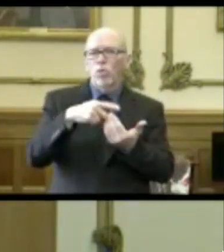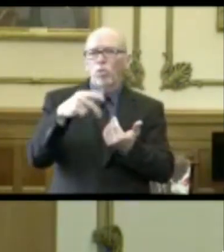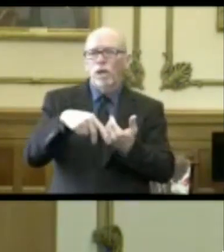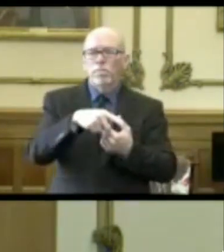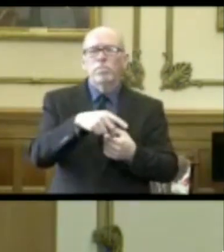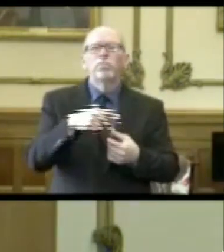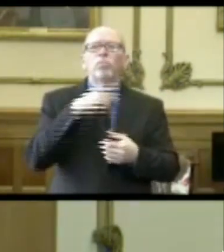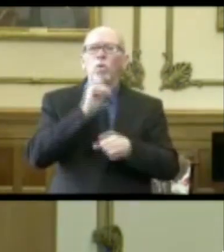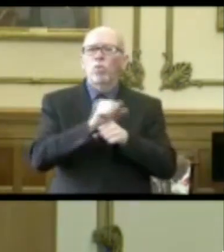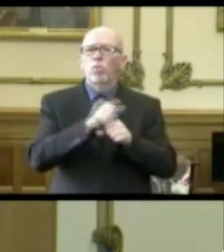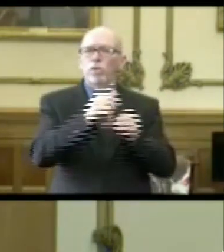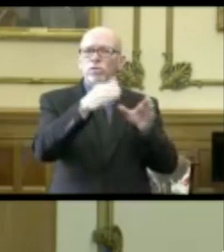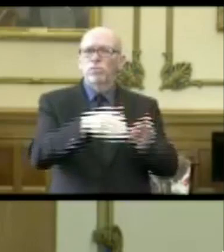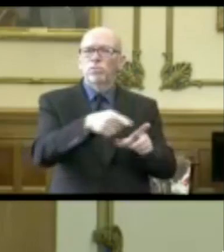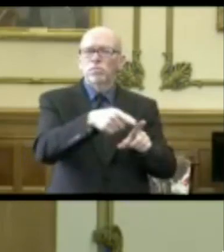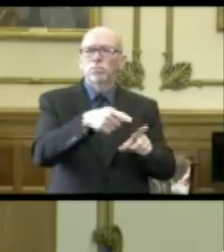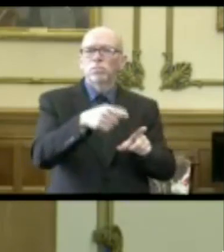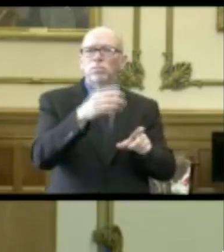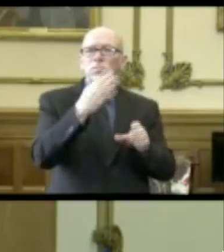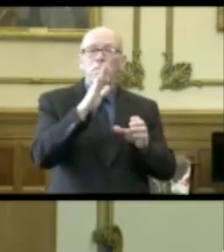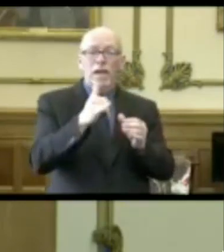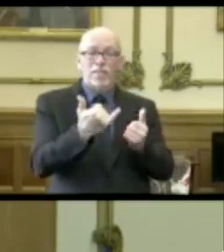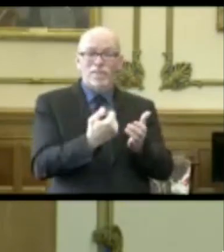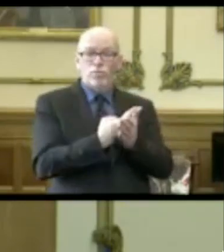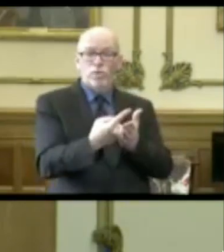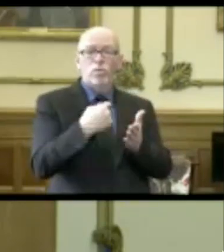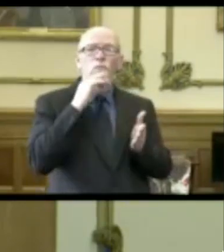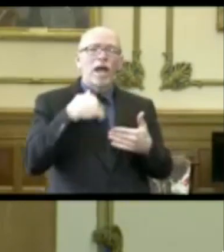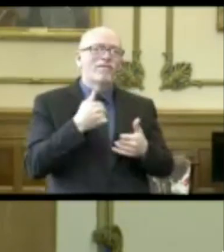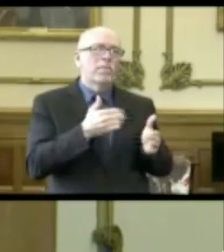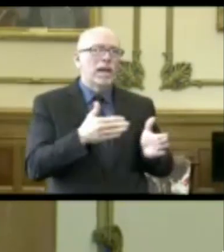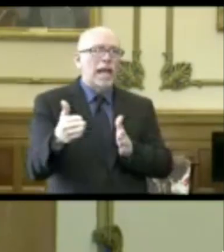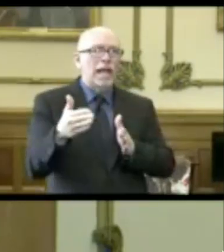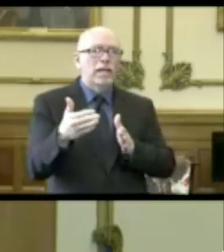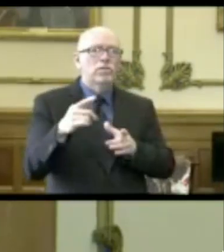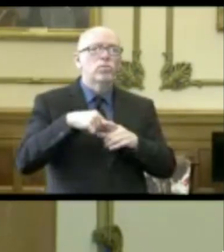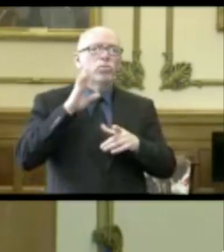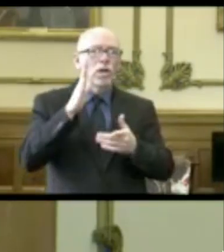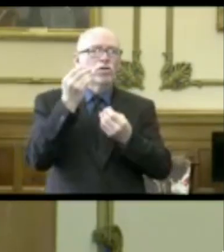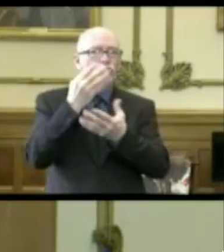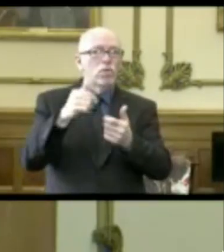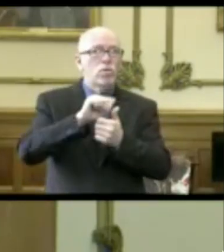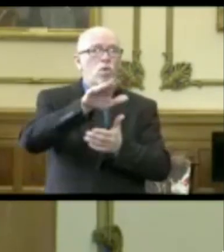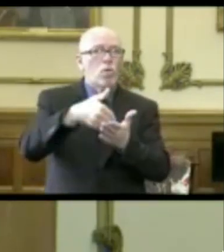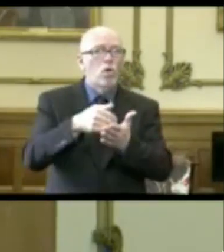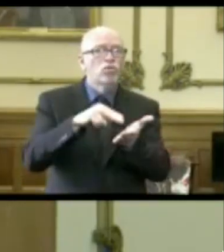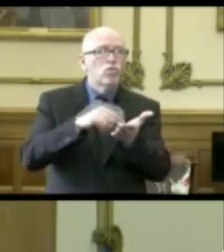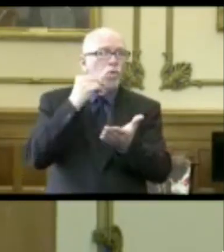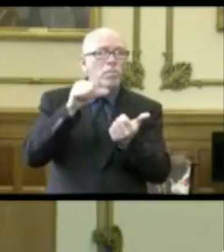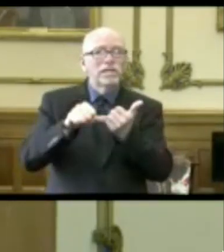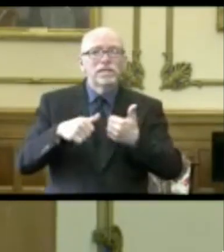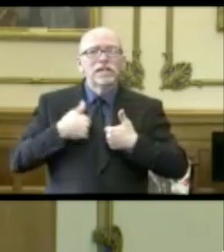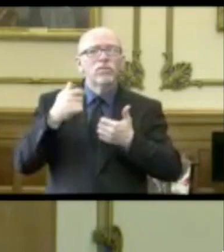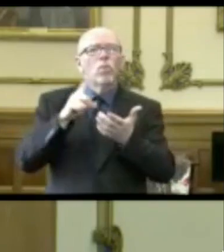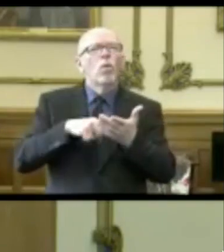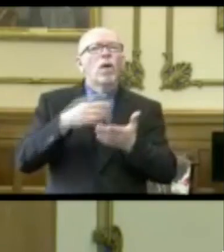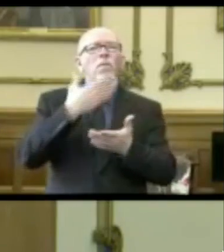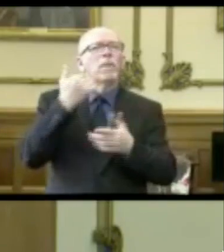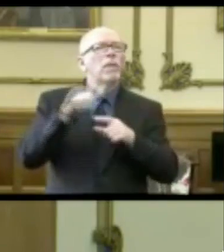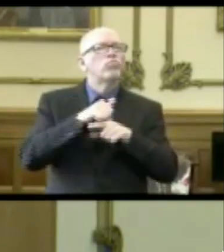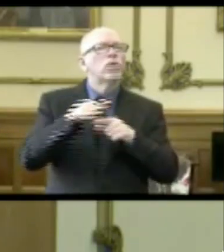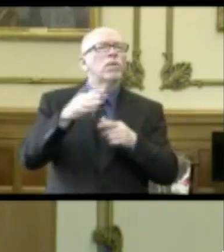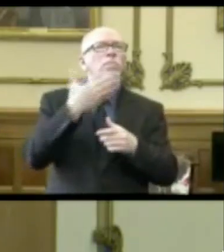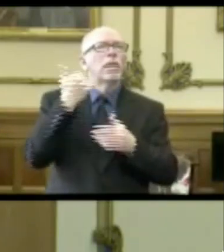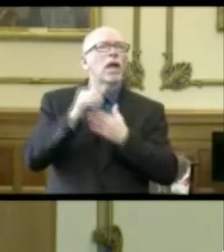work with her and by the end of this week have a plan that we will be able to share with all of the long-term care facilities about best practices and